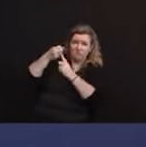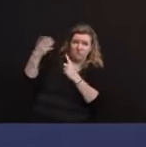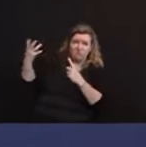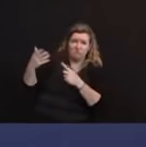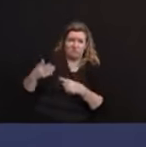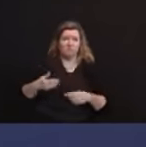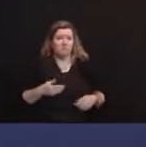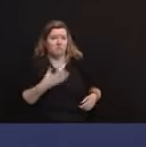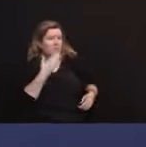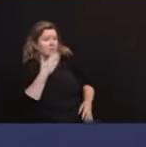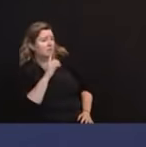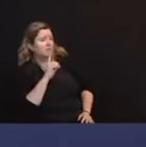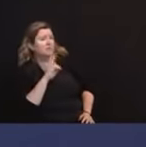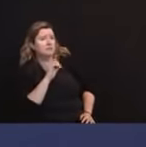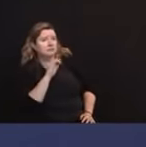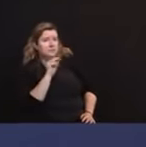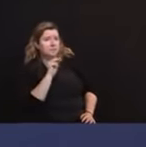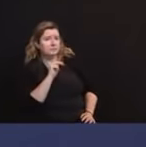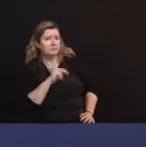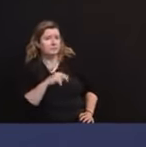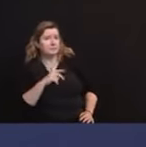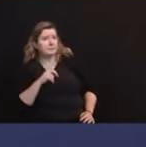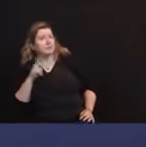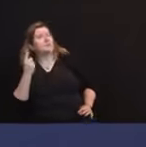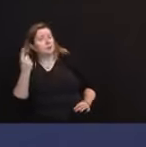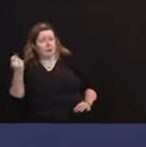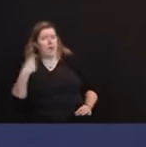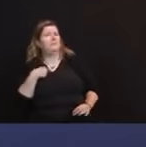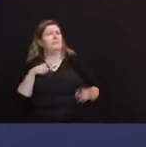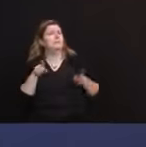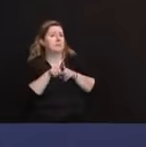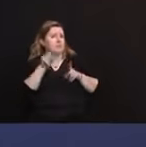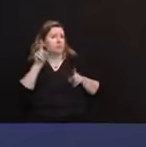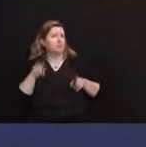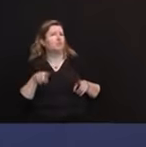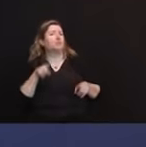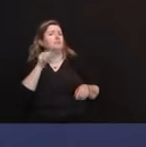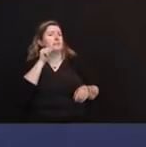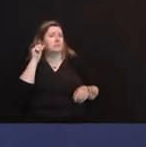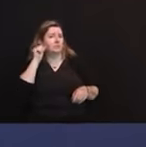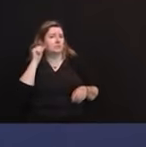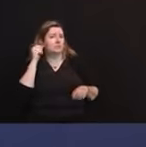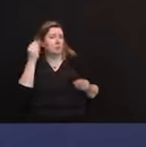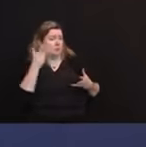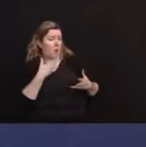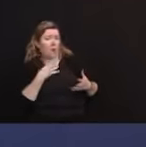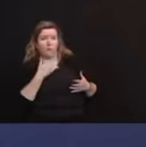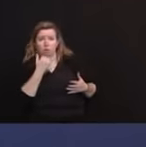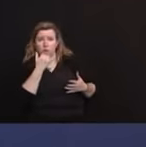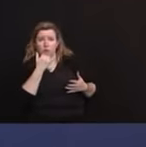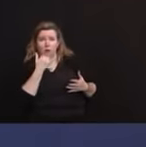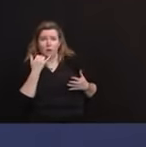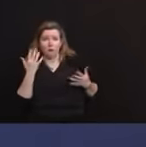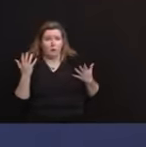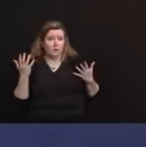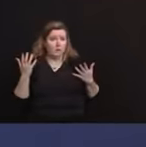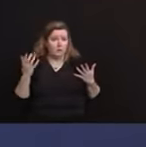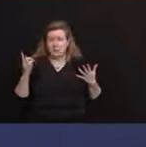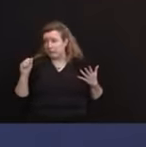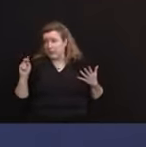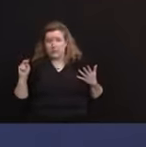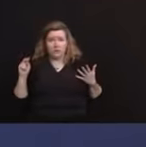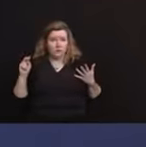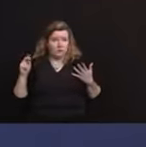I was asked this question yesterday and if I stand to be corrected, either Paramel or Dan will come to you privately.